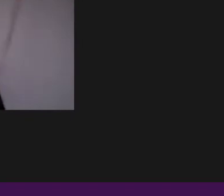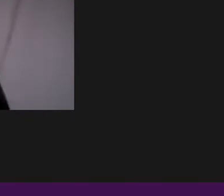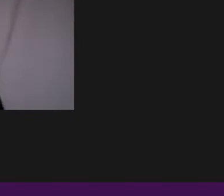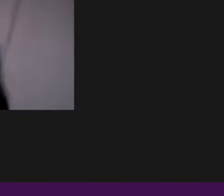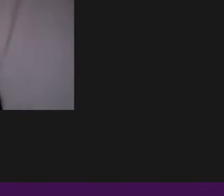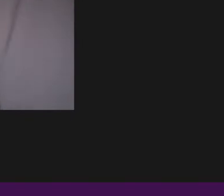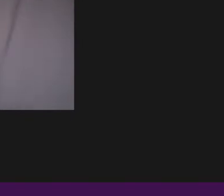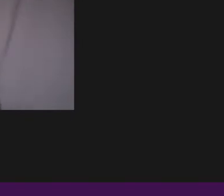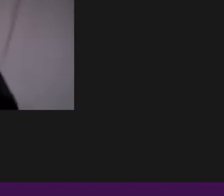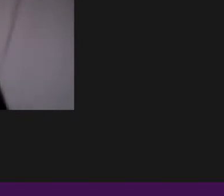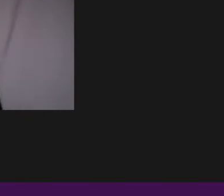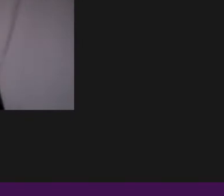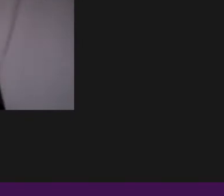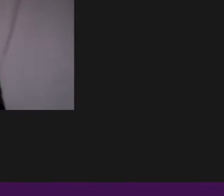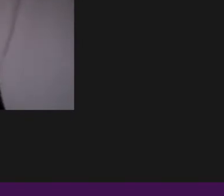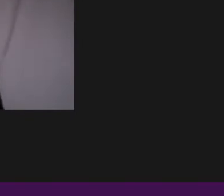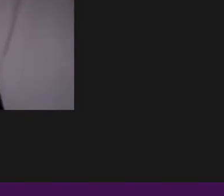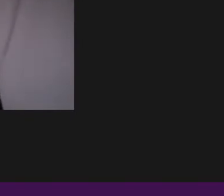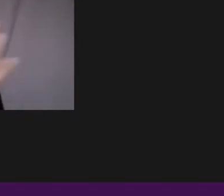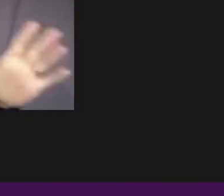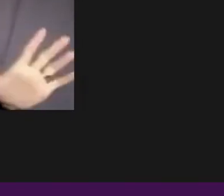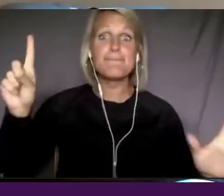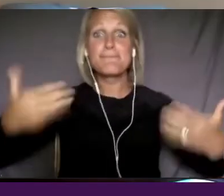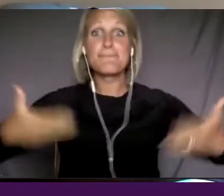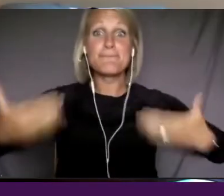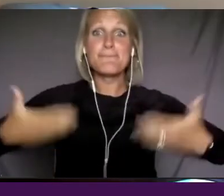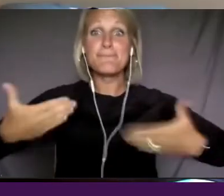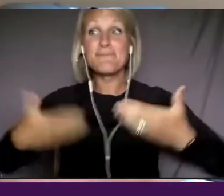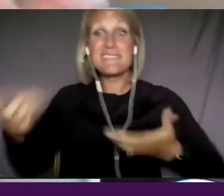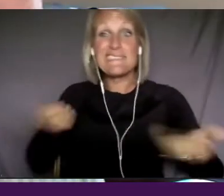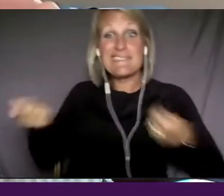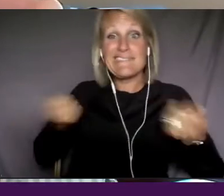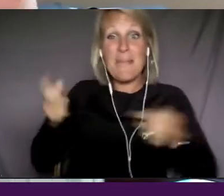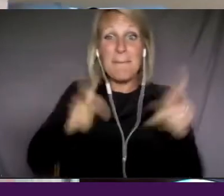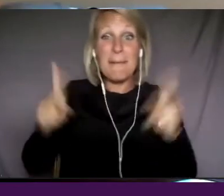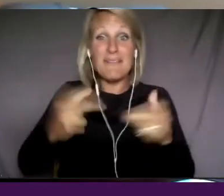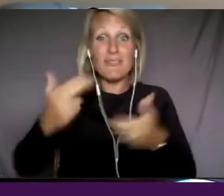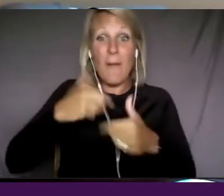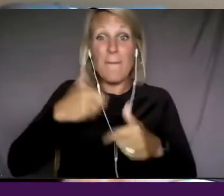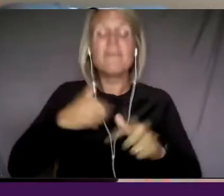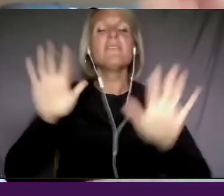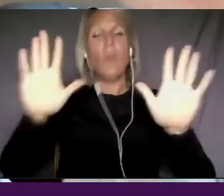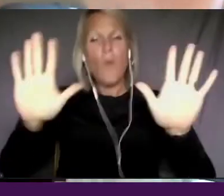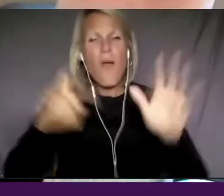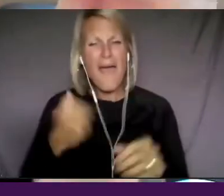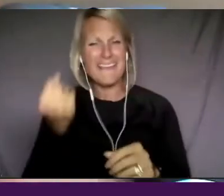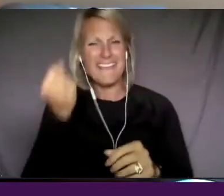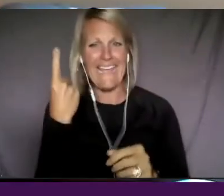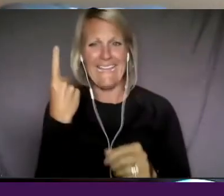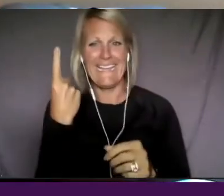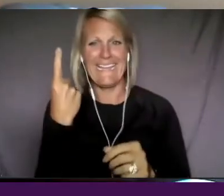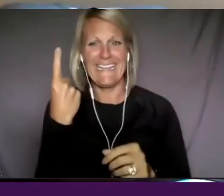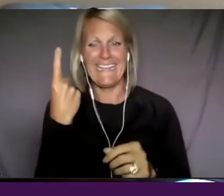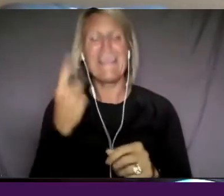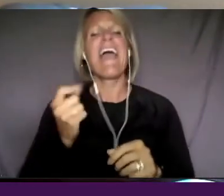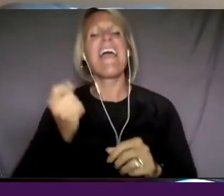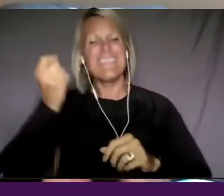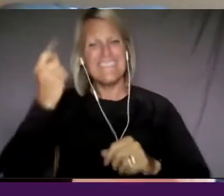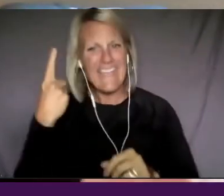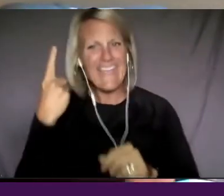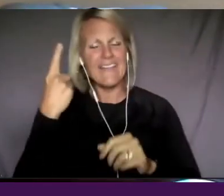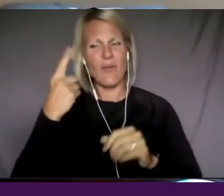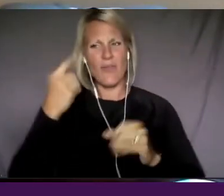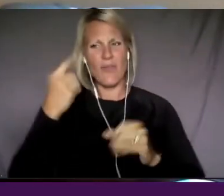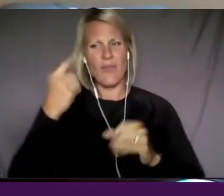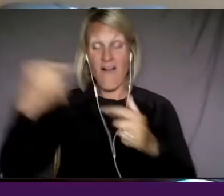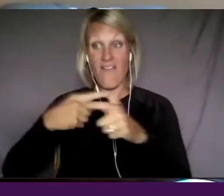by the seat of my pants and a bunch of other people. So I completely get how you just get onto these ideas and you, and you, and you move forward.